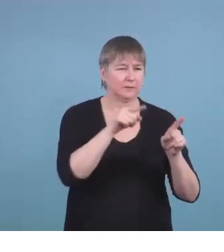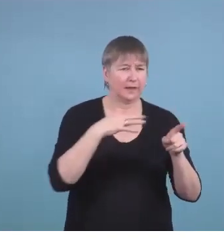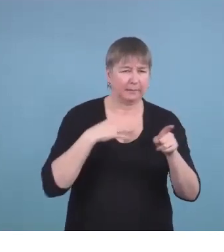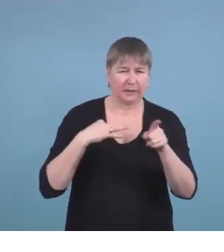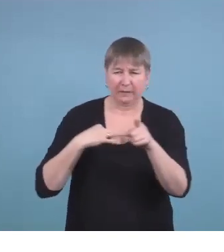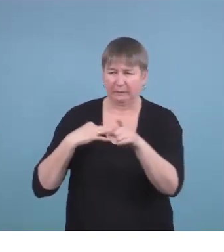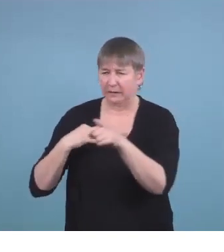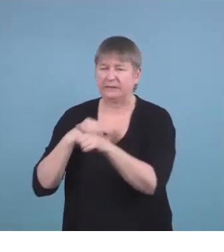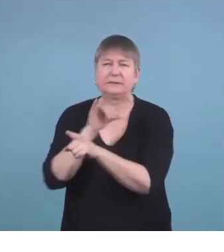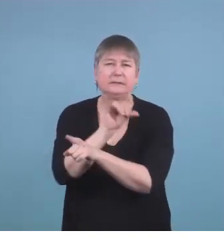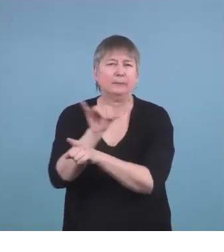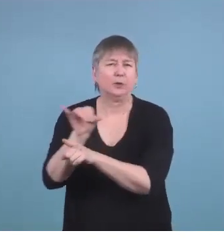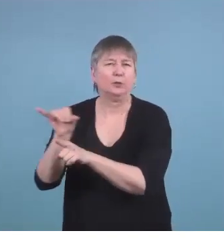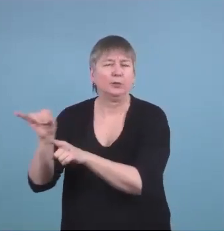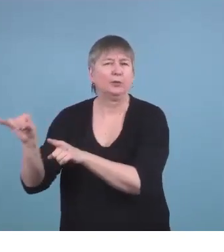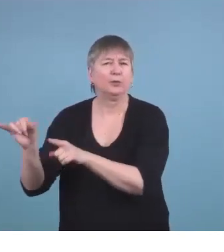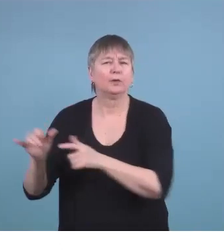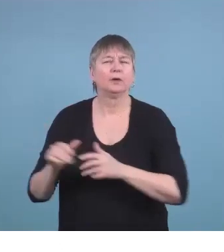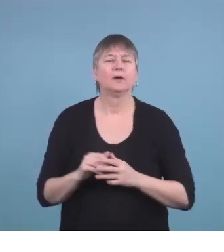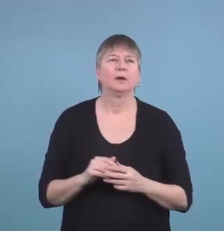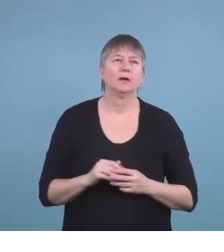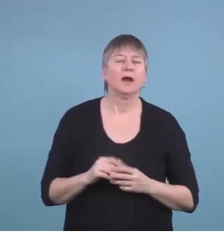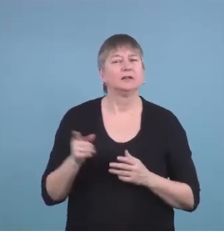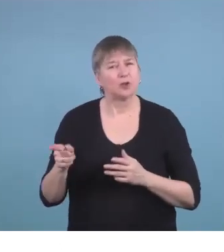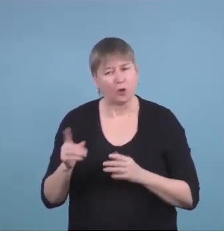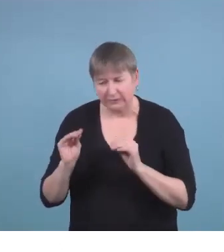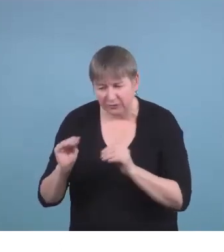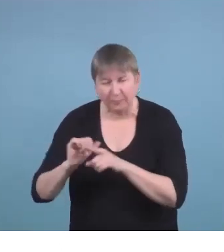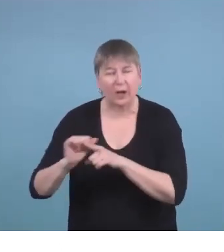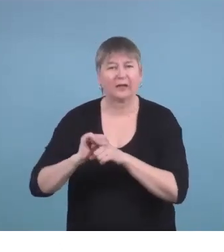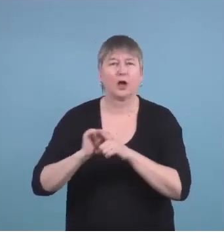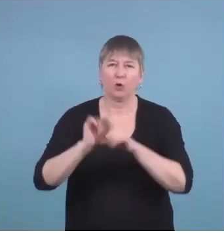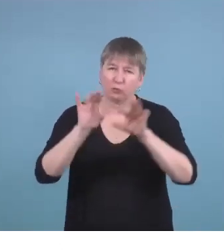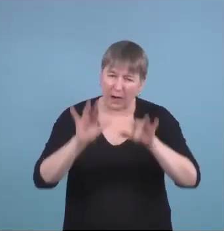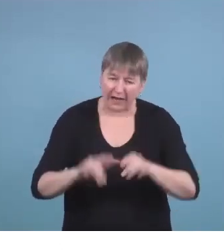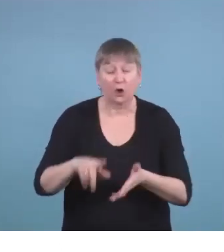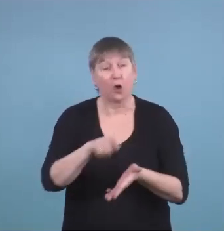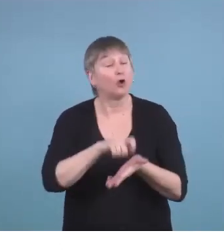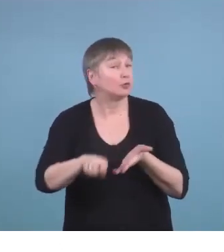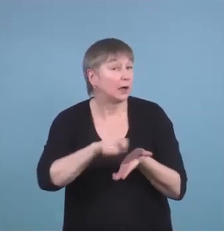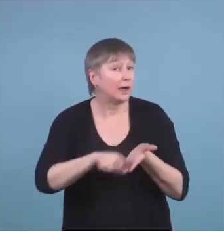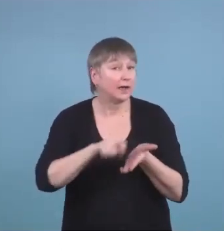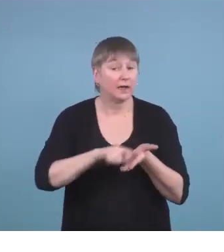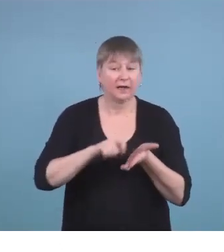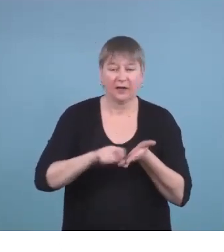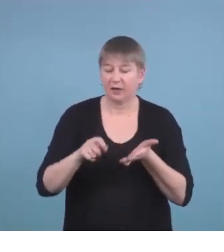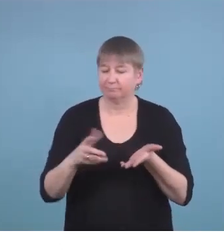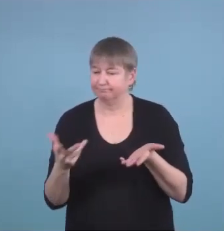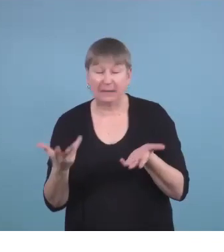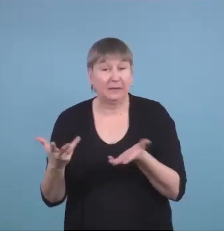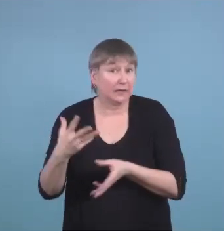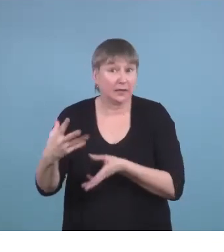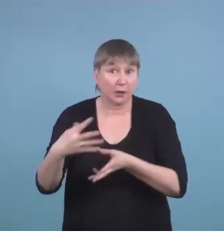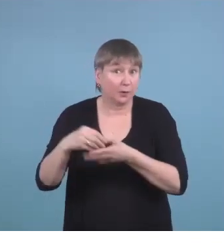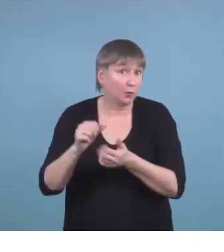And having that practice of writing, making sure that we kind of include that, if there's a way to include it in an